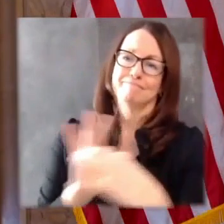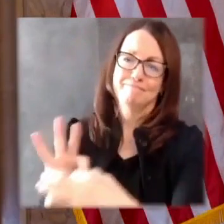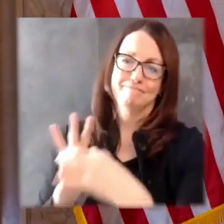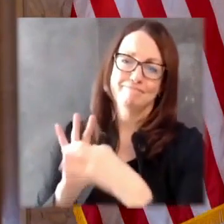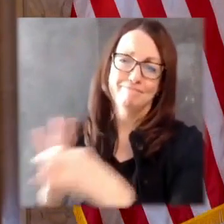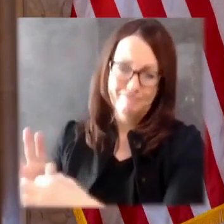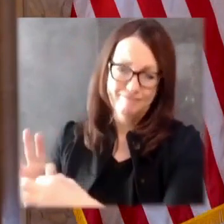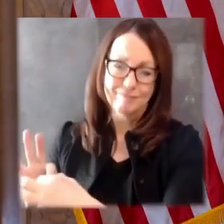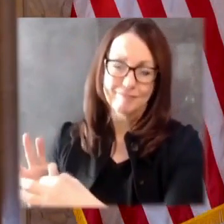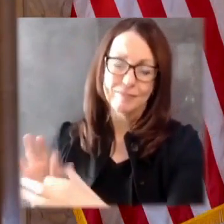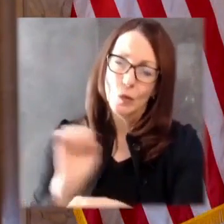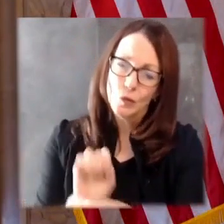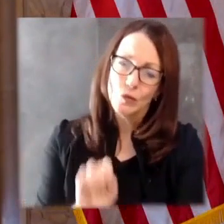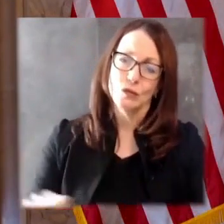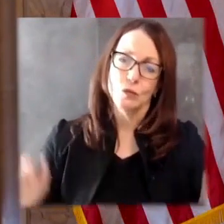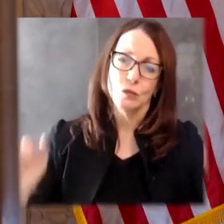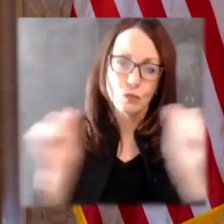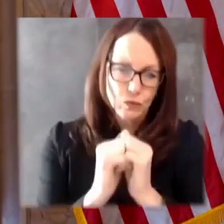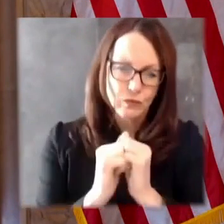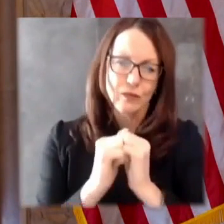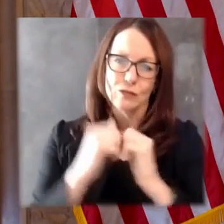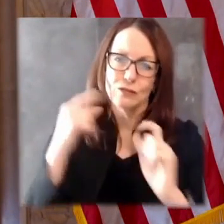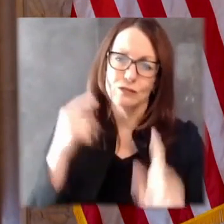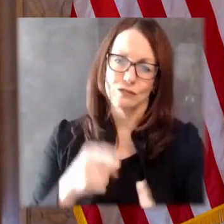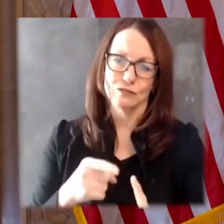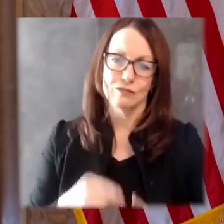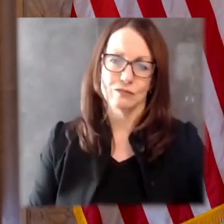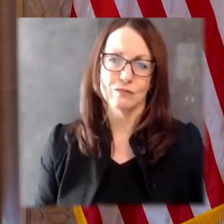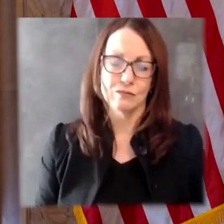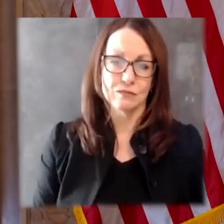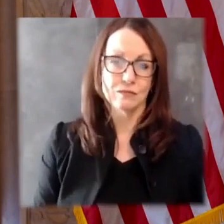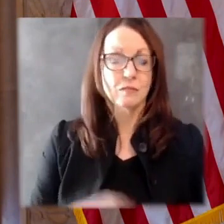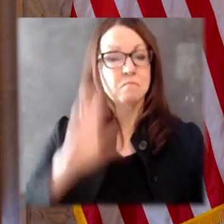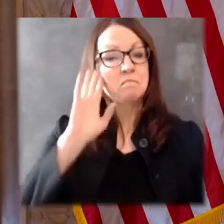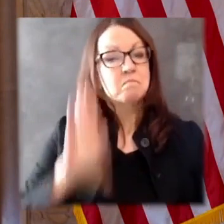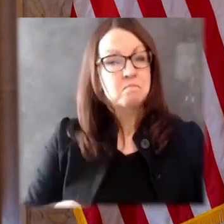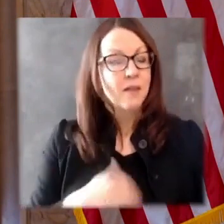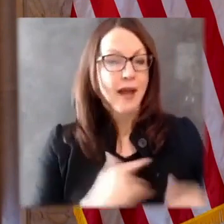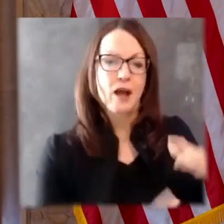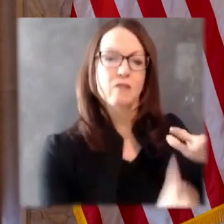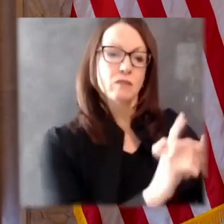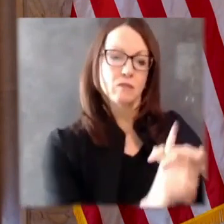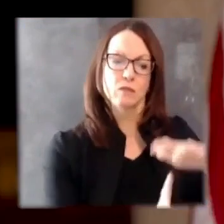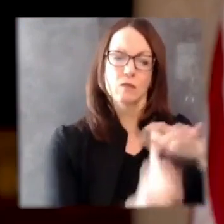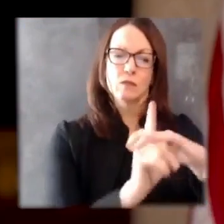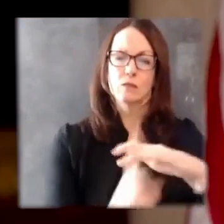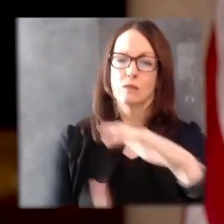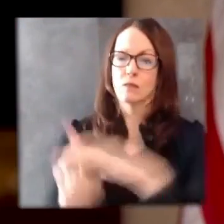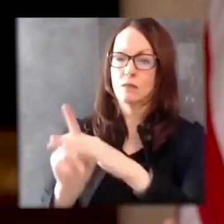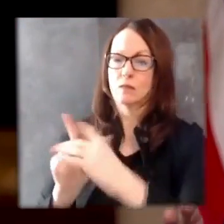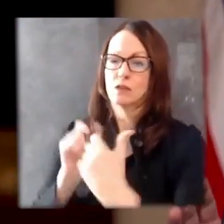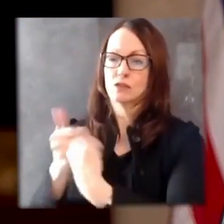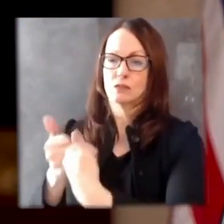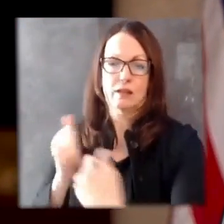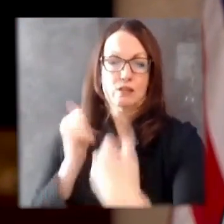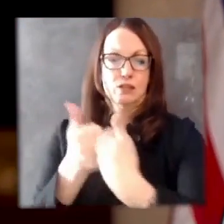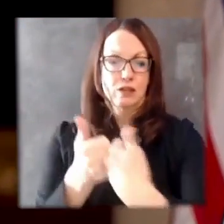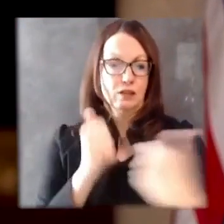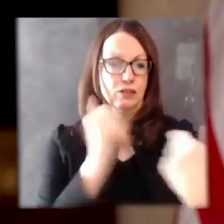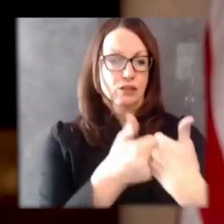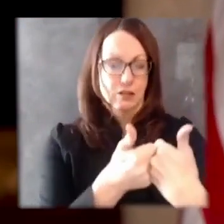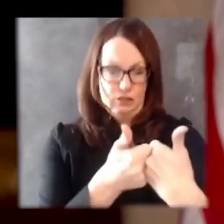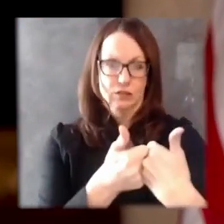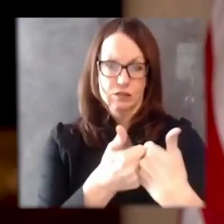But despite all of this, we also managed to find the strength in the struggles we shared. We found faith